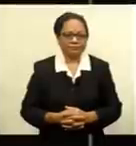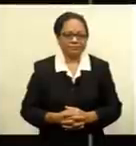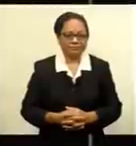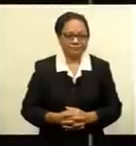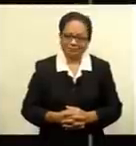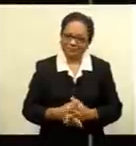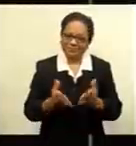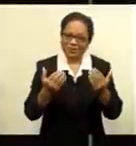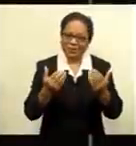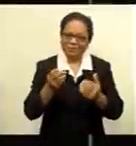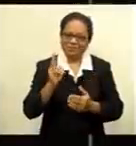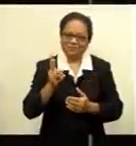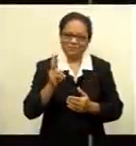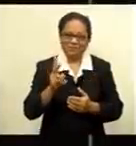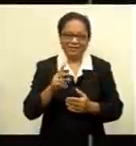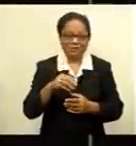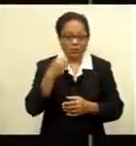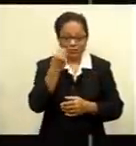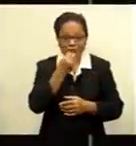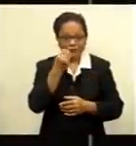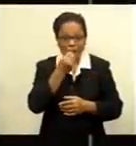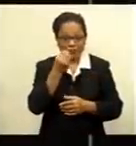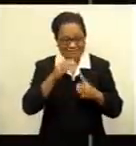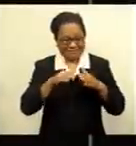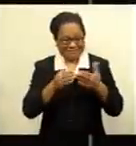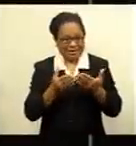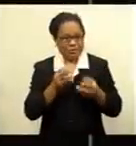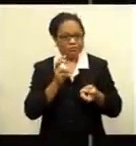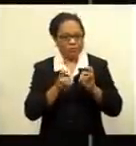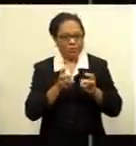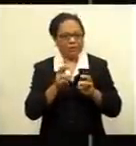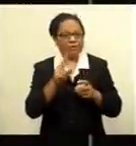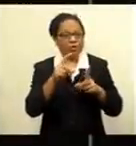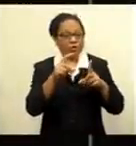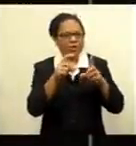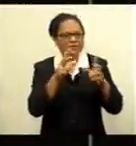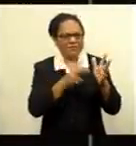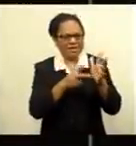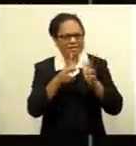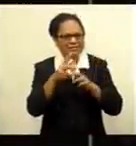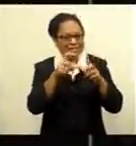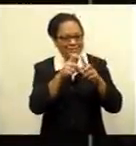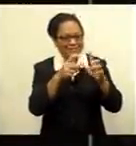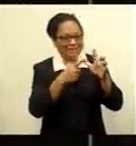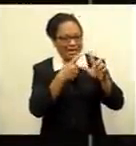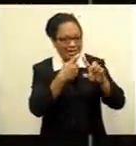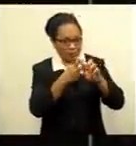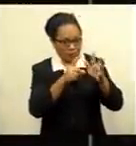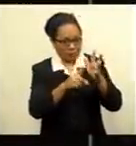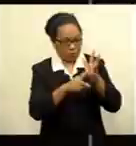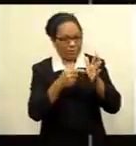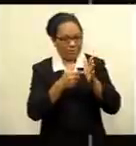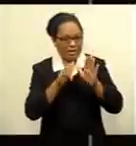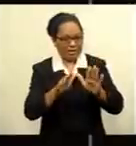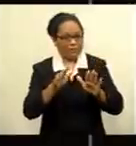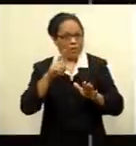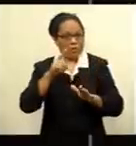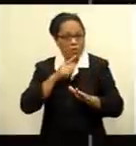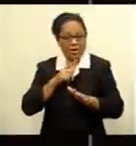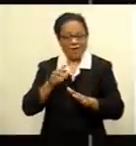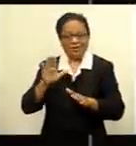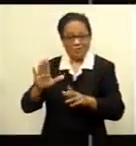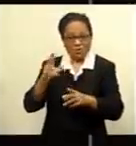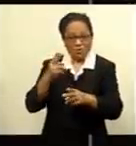Welcome back. Food security is an issue for villages in Dakotai Levu as their plantation and other food sources